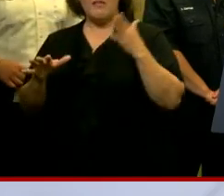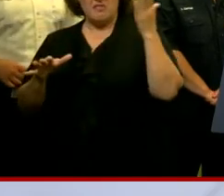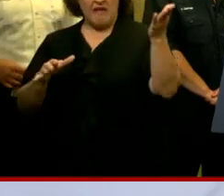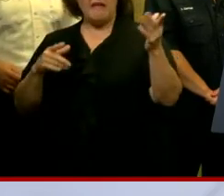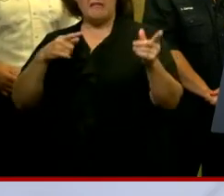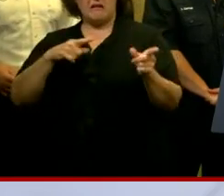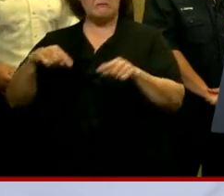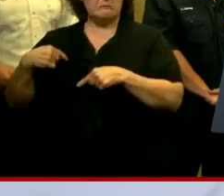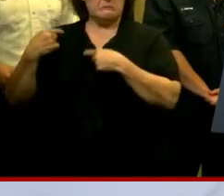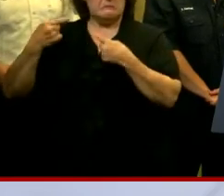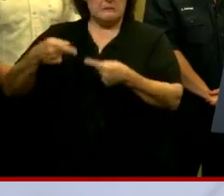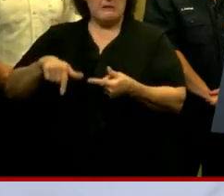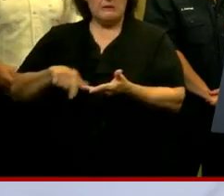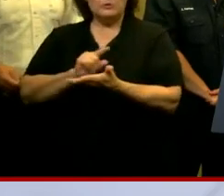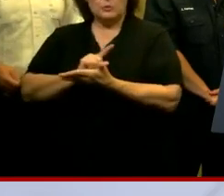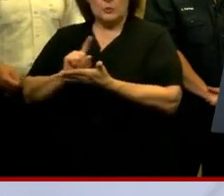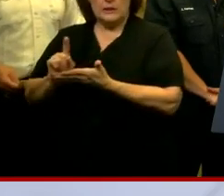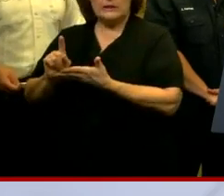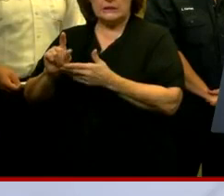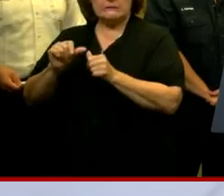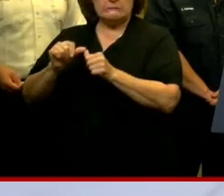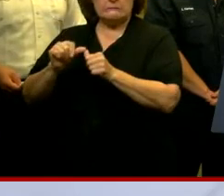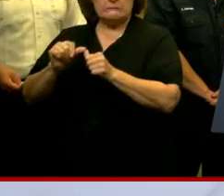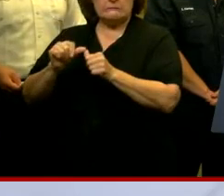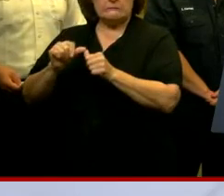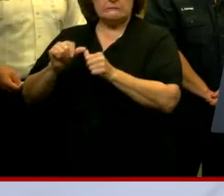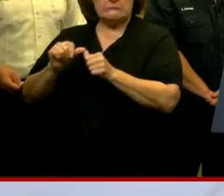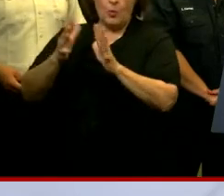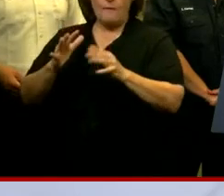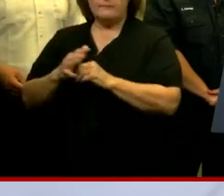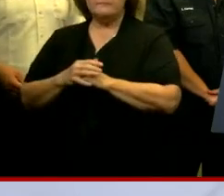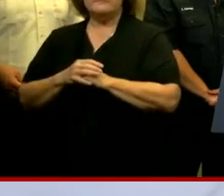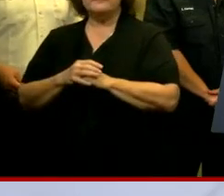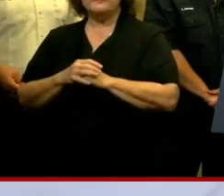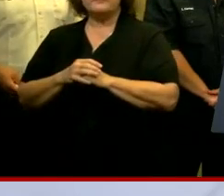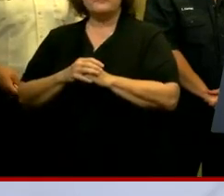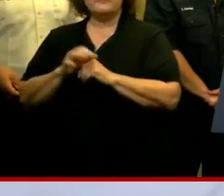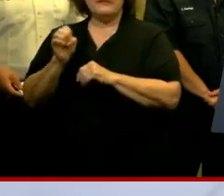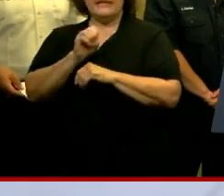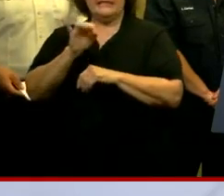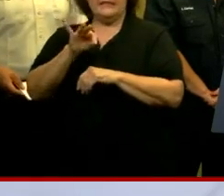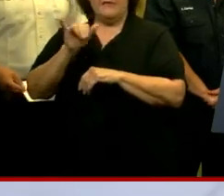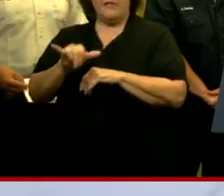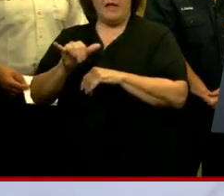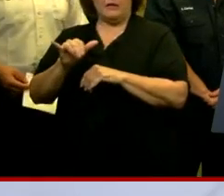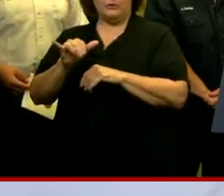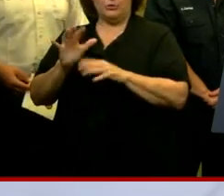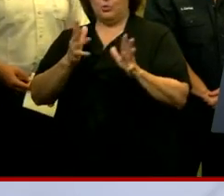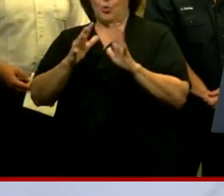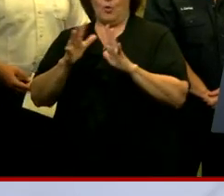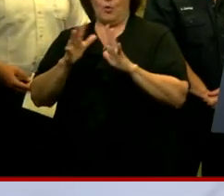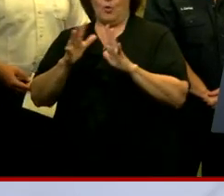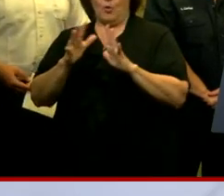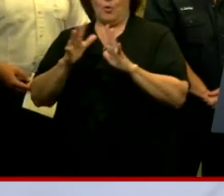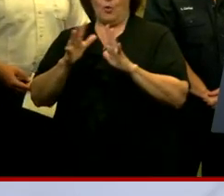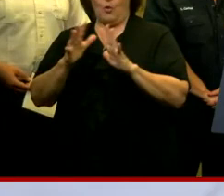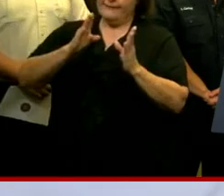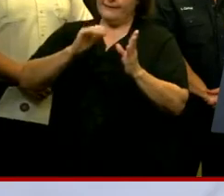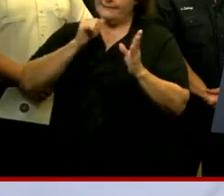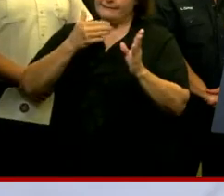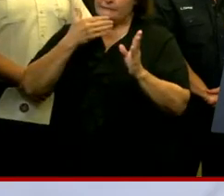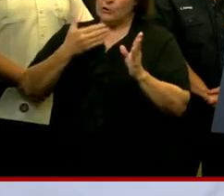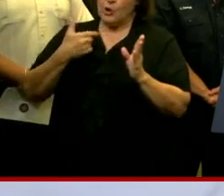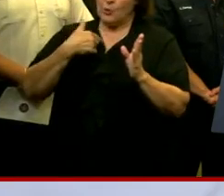has been working throughout this week looking at this storm. Being east of this storm's track is not ideal. We're